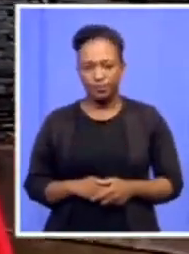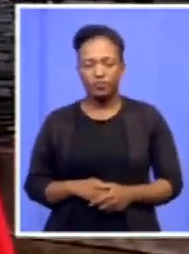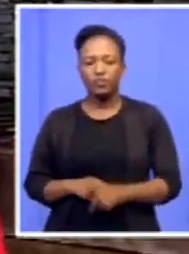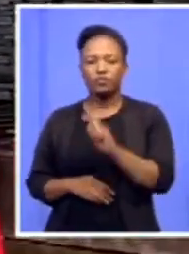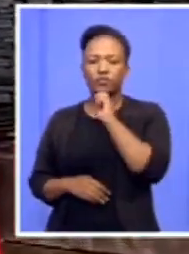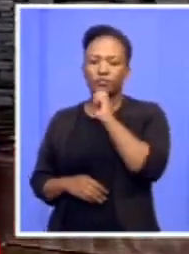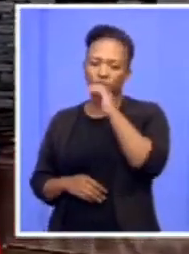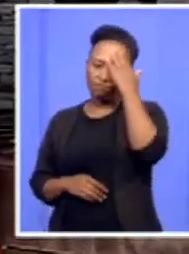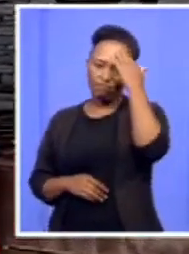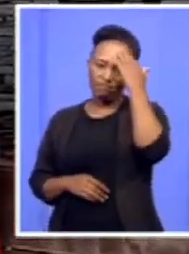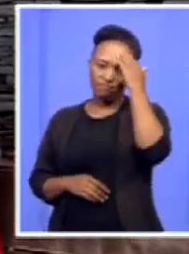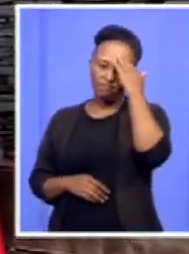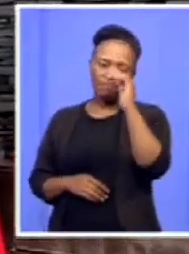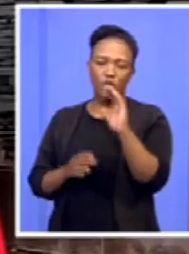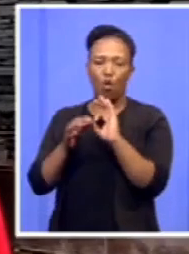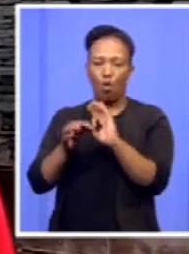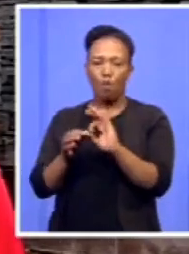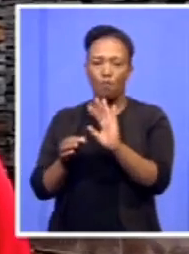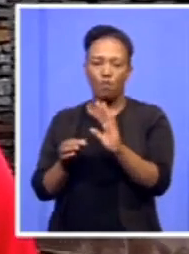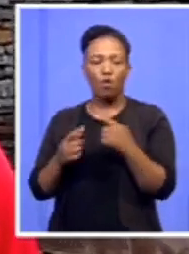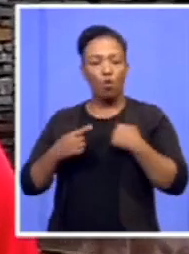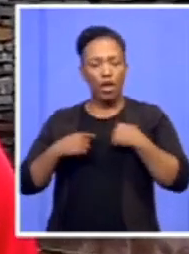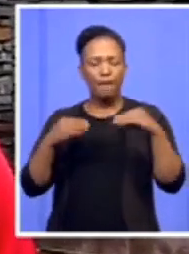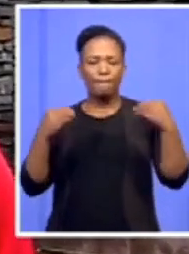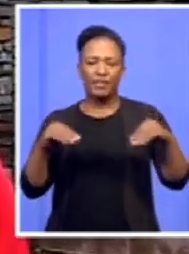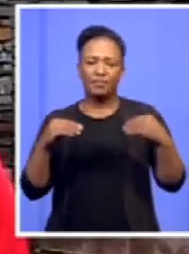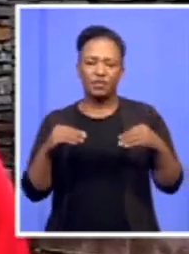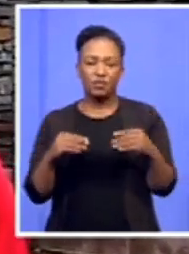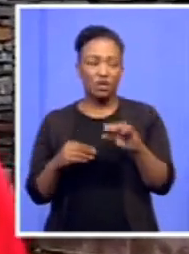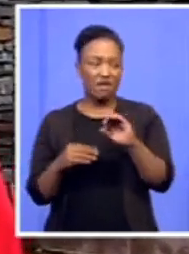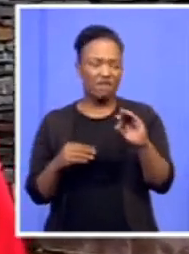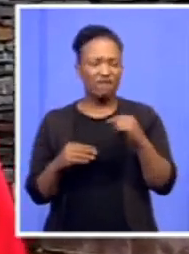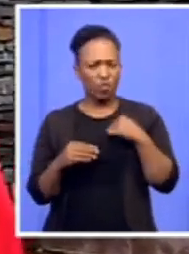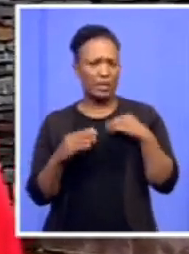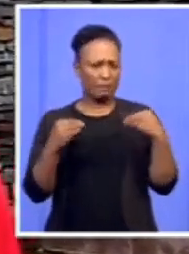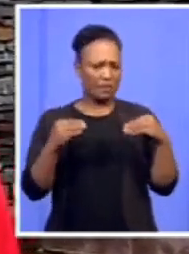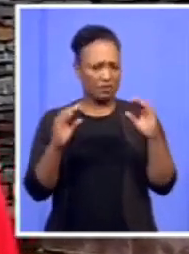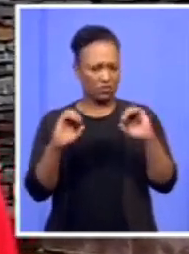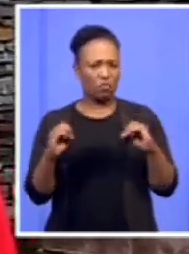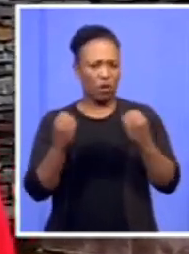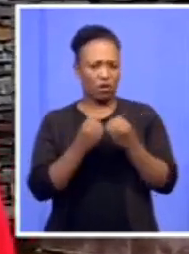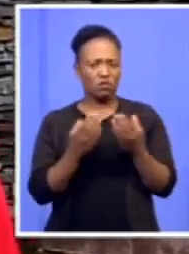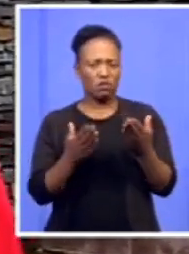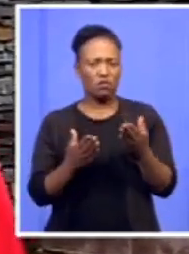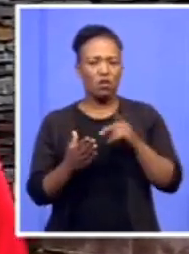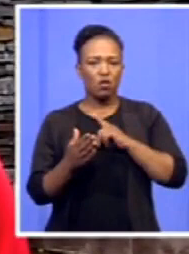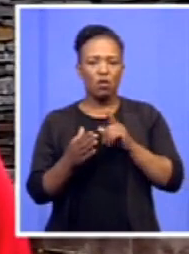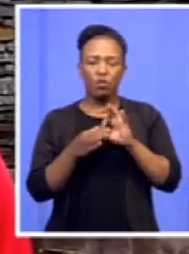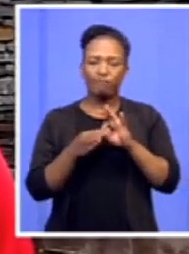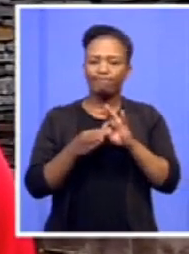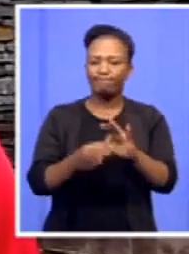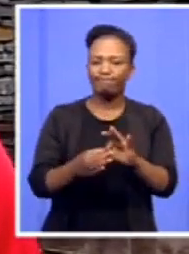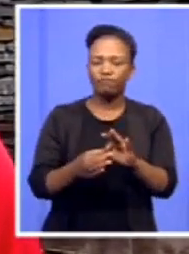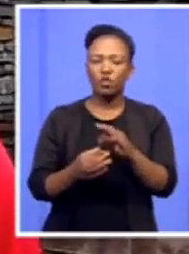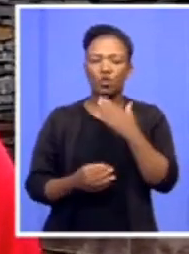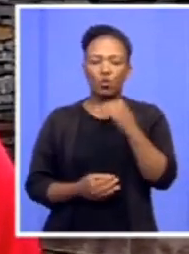who we are as the EFF. We're an organization that is busy because ours is a commitment to people of South Africa until all of